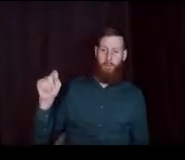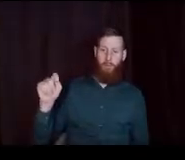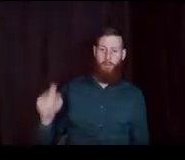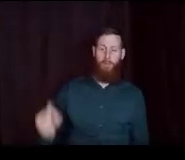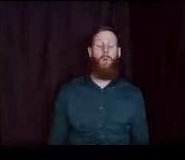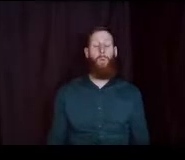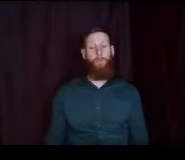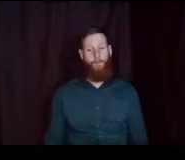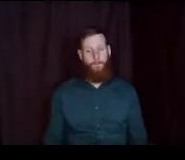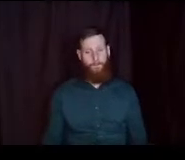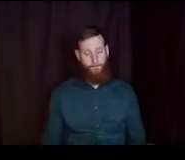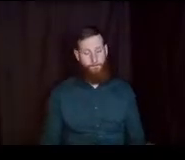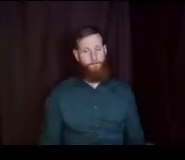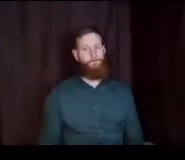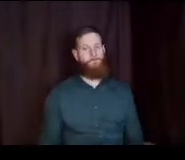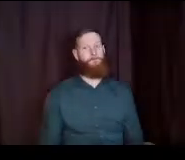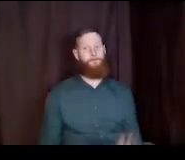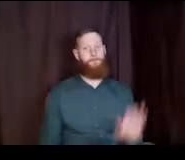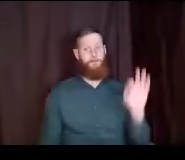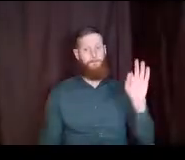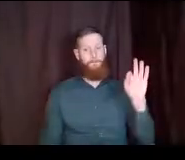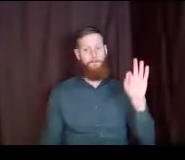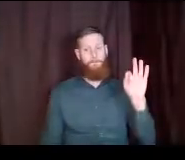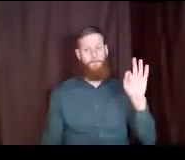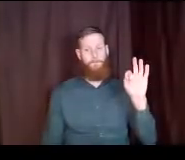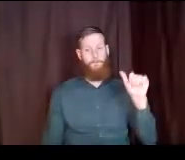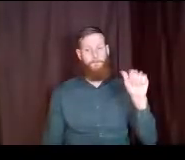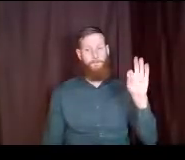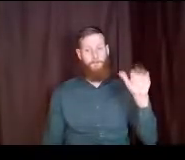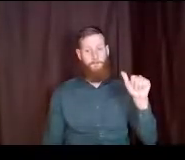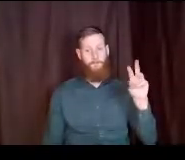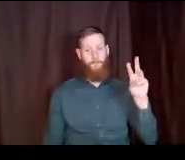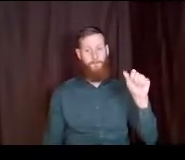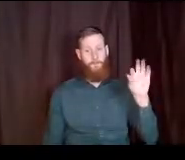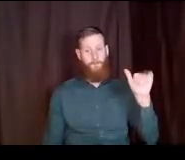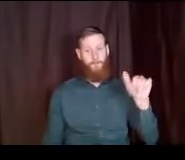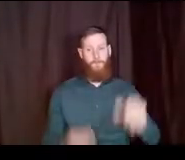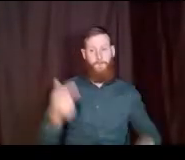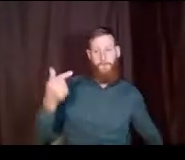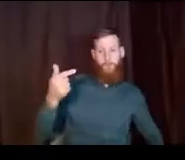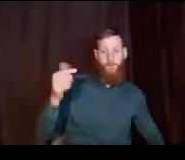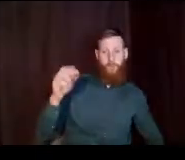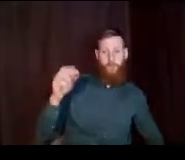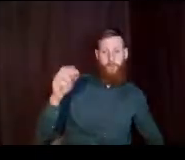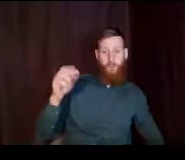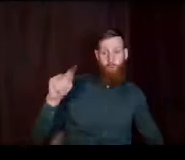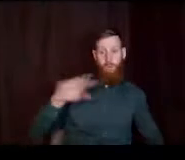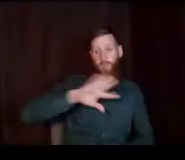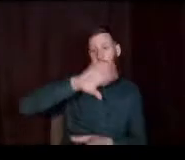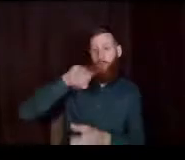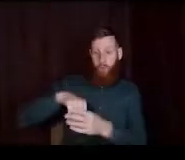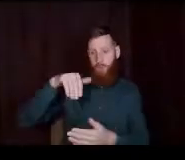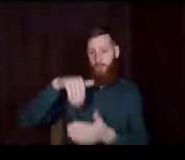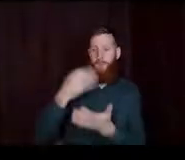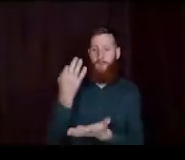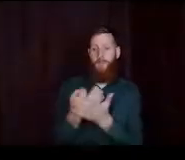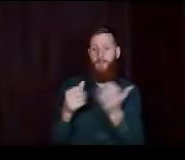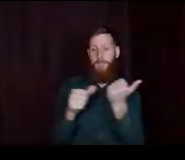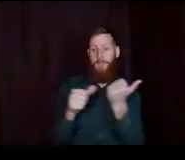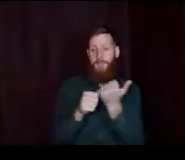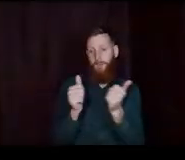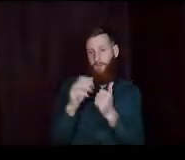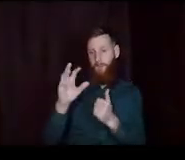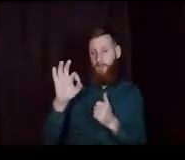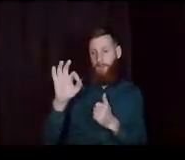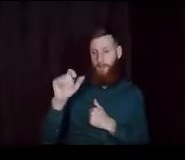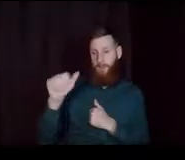Go ahead. The FAFSA or the WAFSA. So your Washington grants are included in your financial aid package. through the FAFSA or through